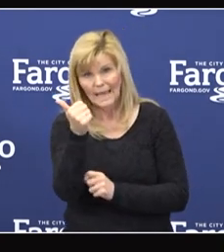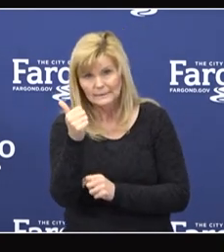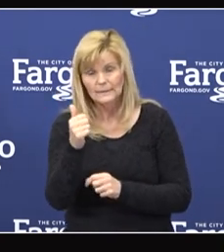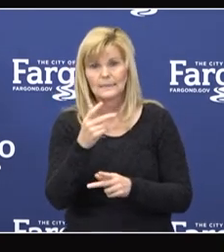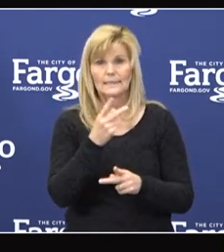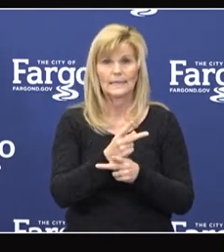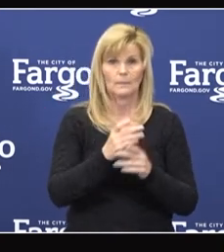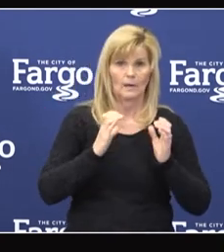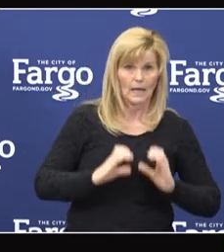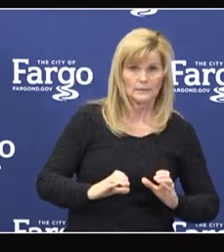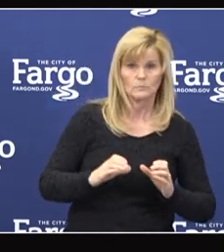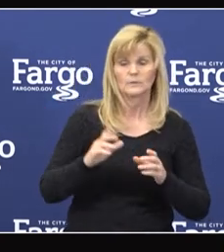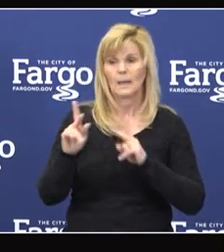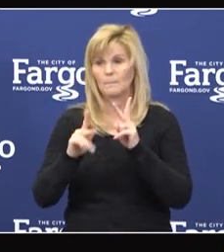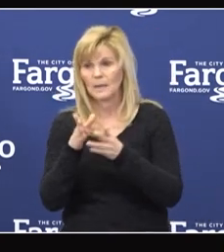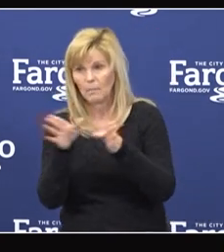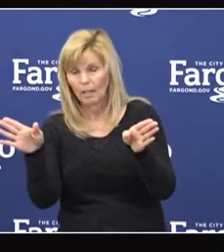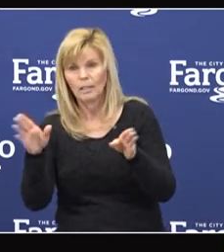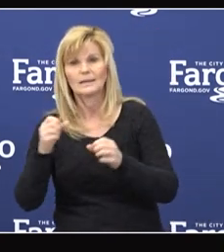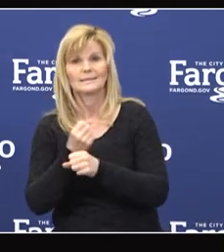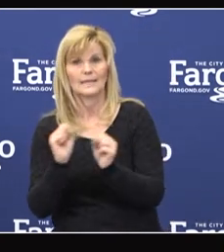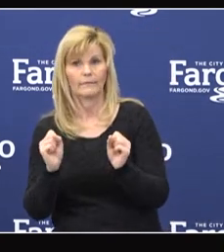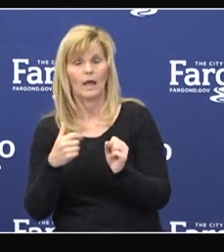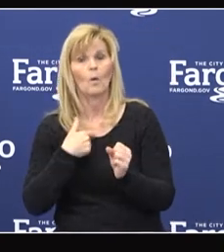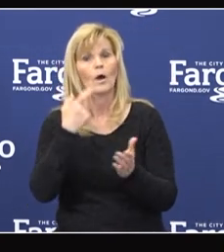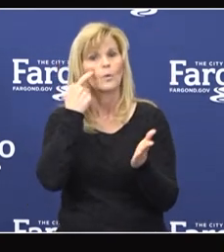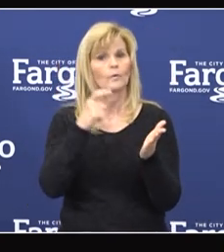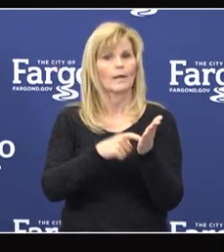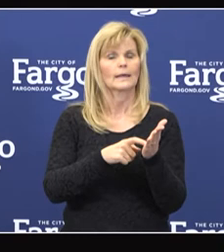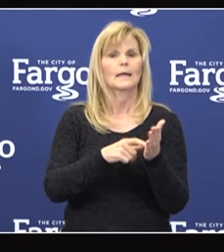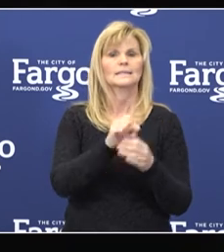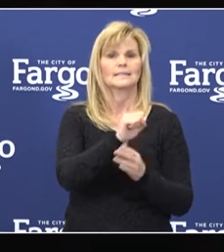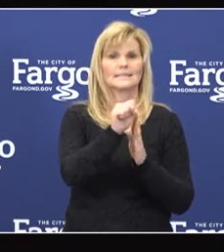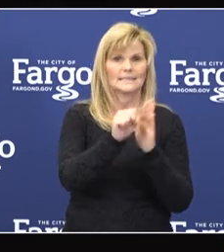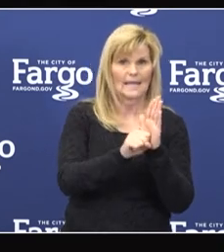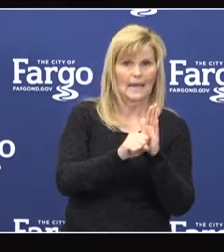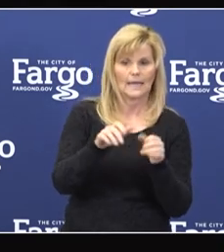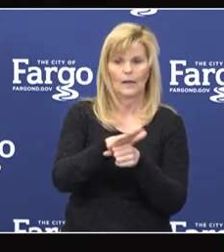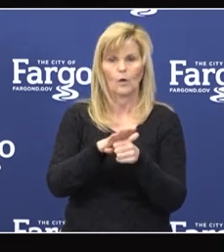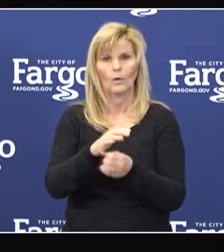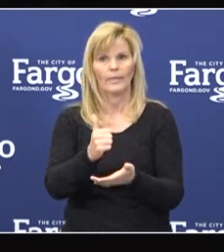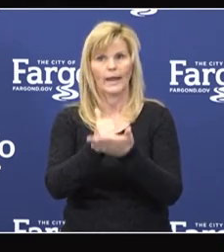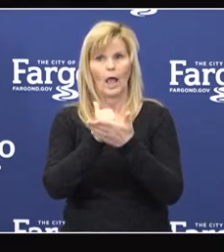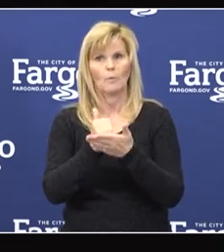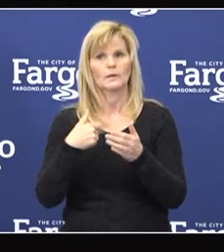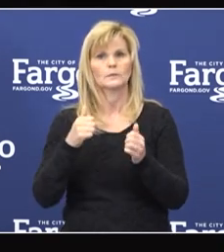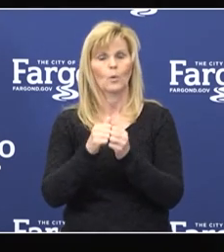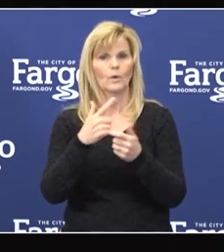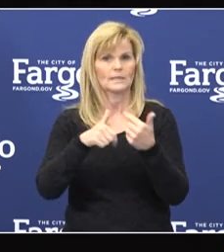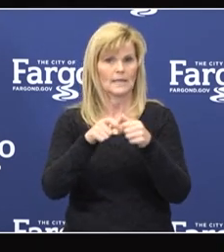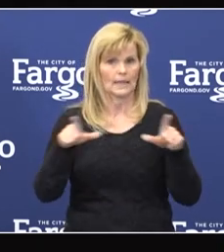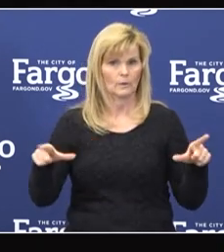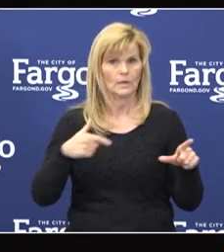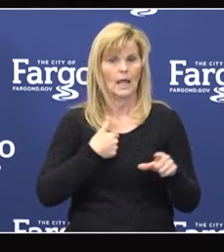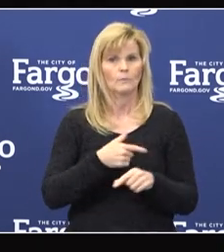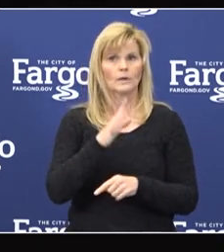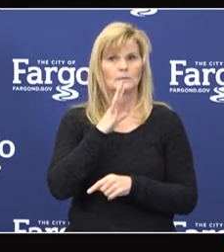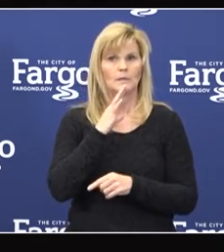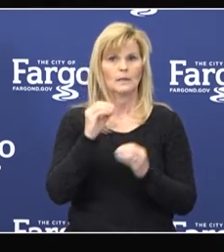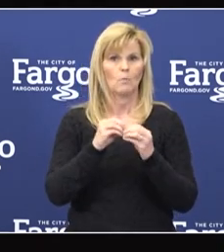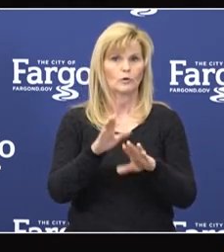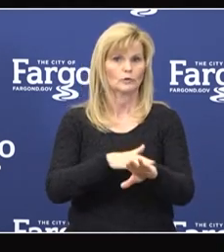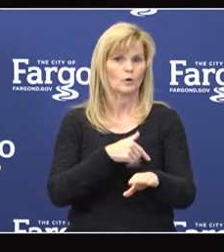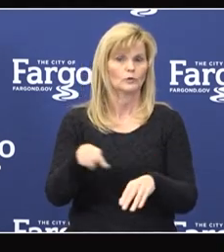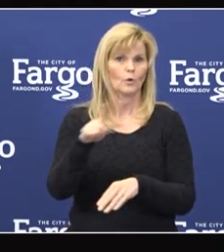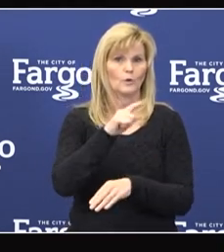customers safe. I want to quickly acknowledge the team of state and local that help us with sign language. I'm trying to speak more slowly so you